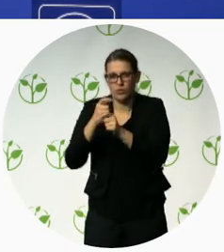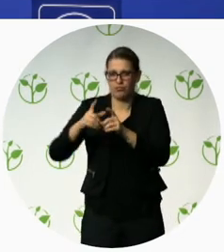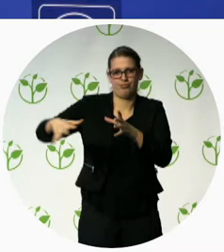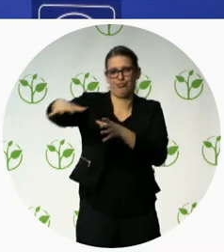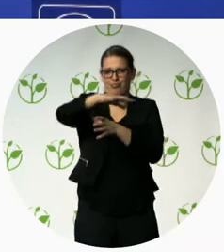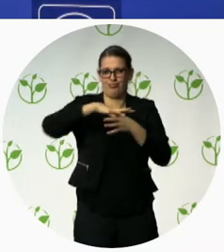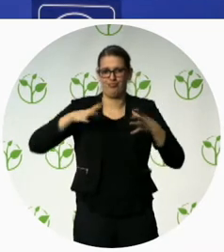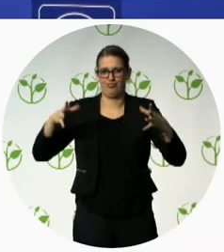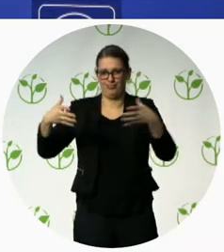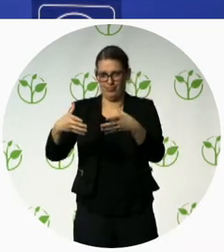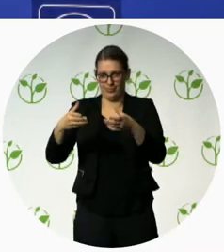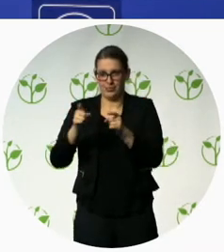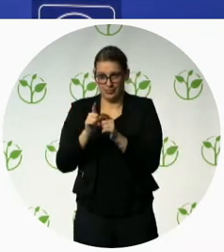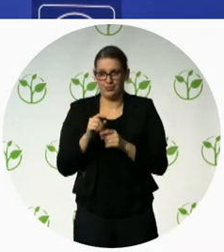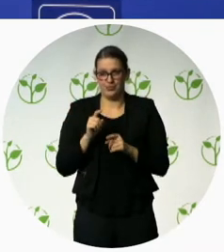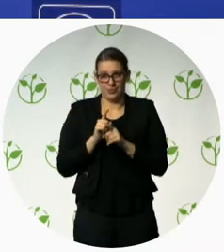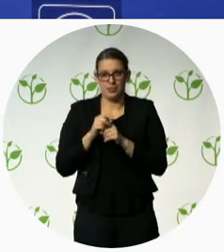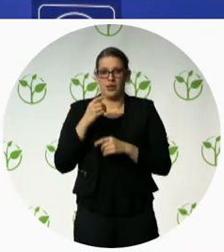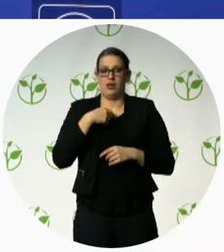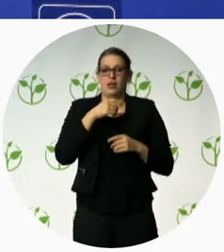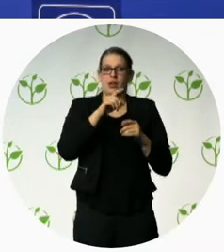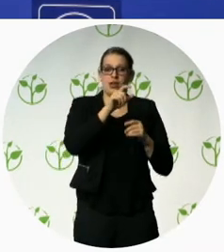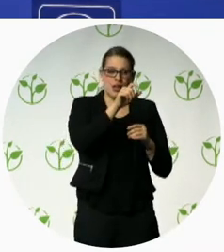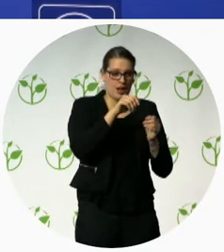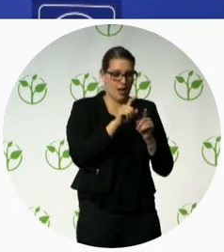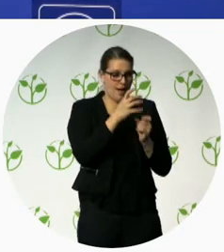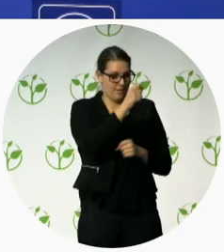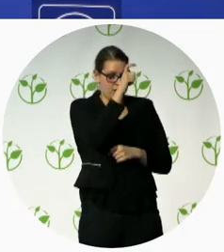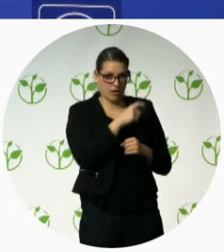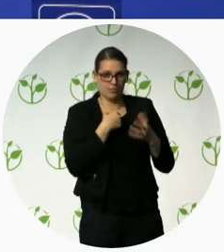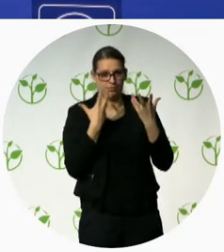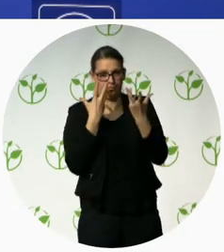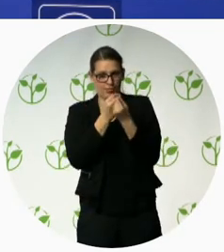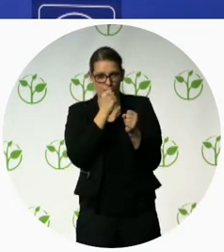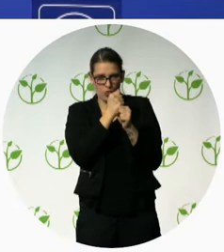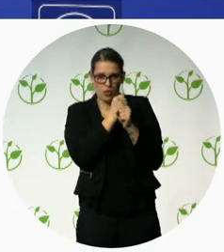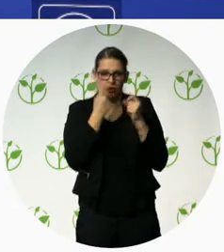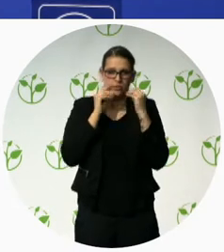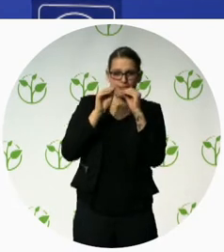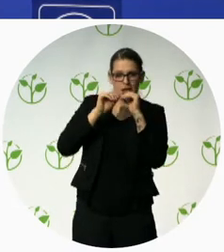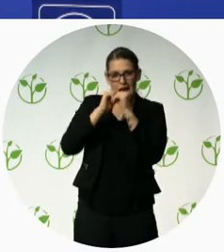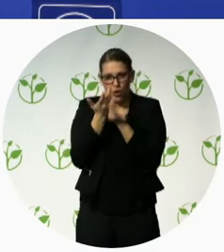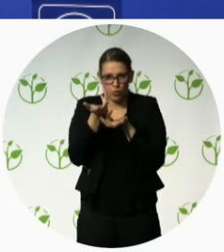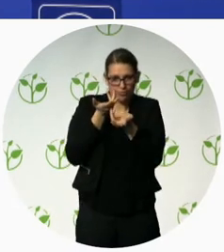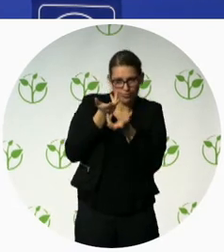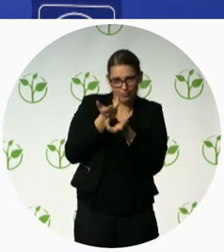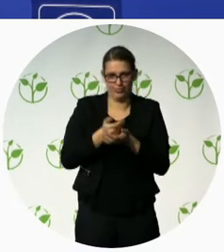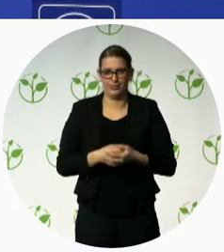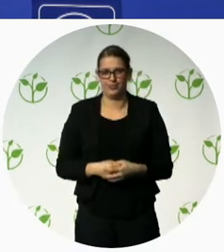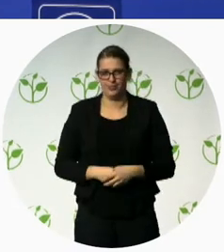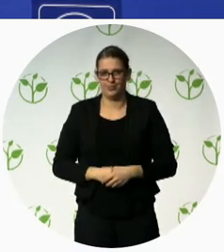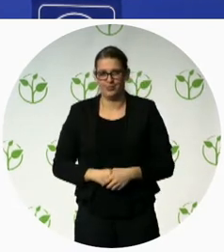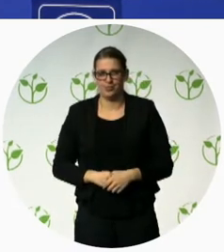for people with cognitive disability and it is done by instructors with cognitive disability